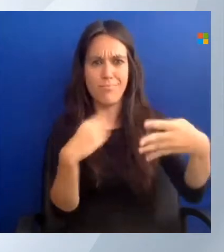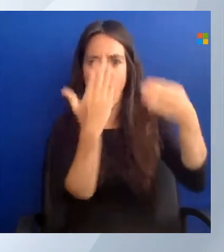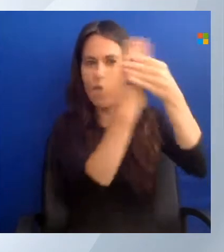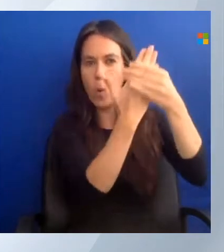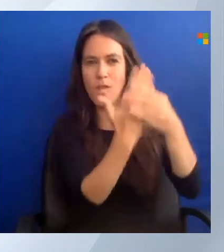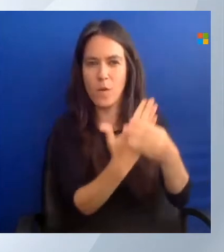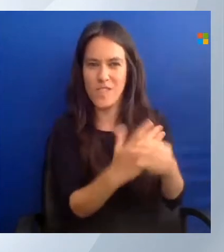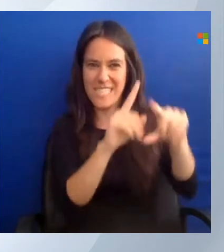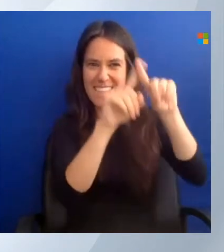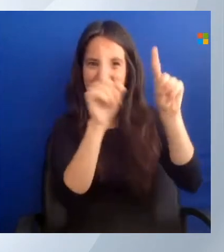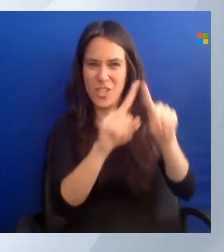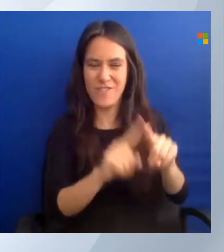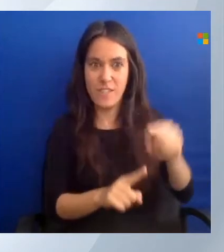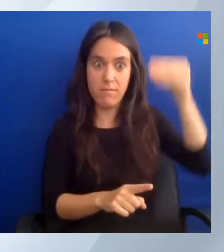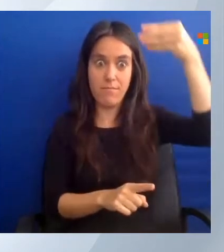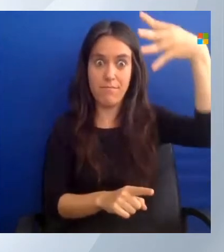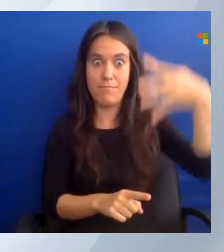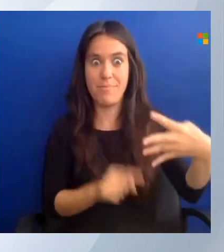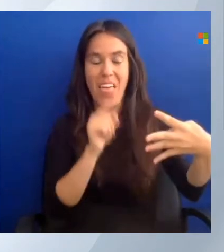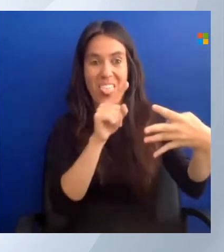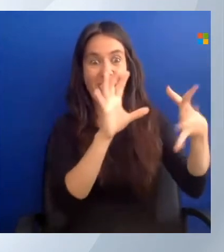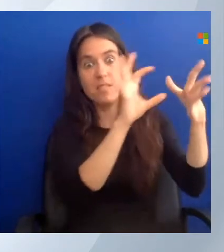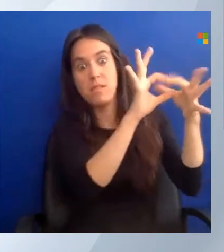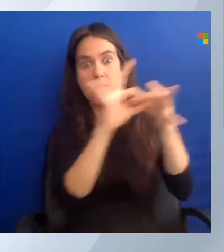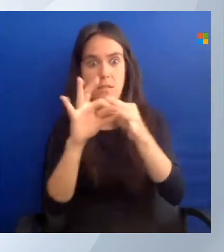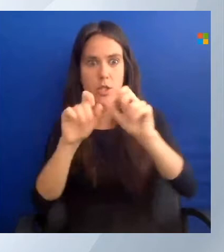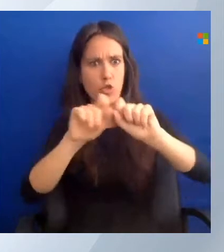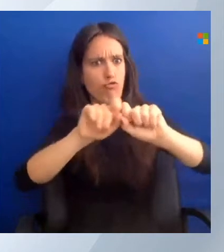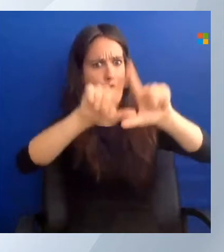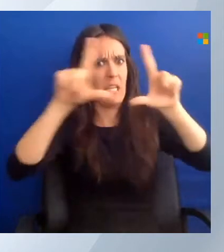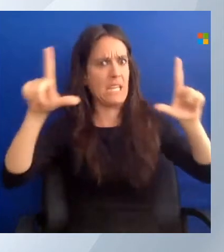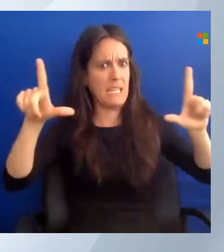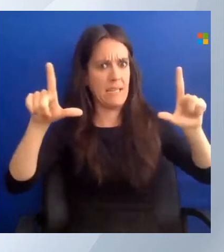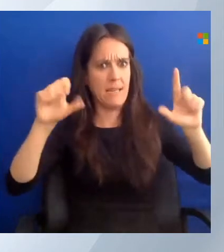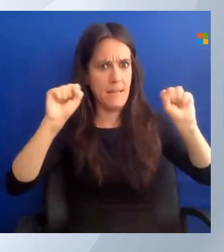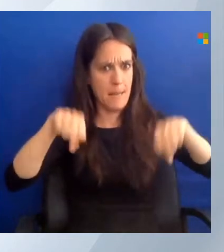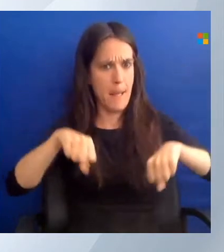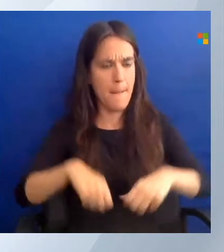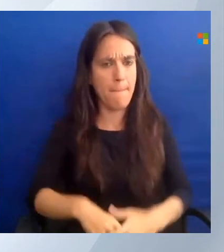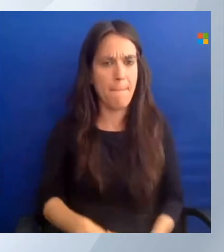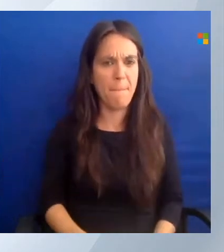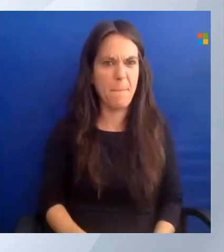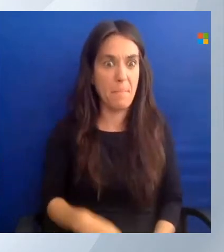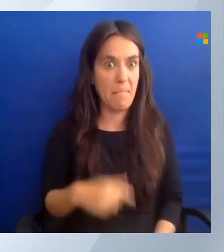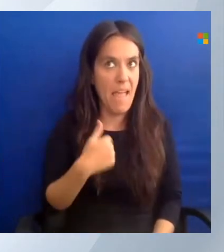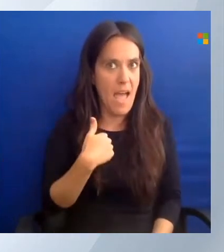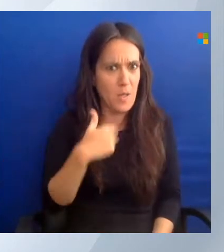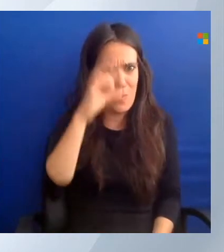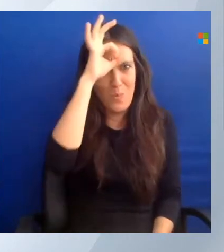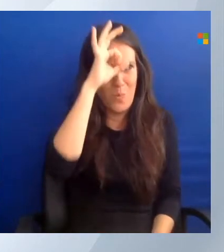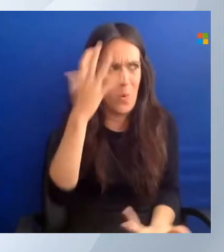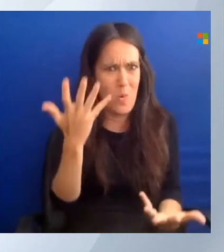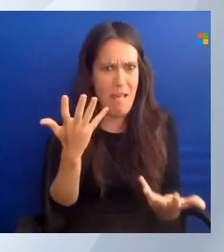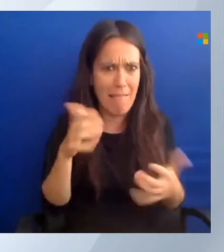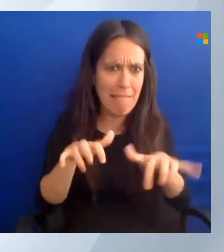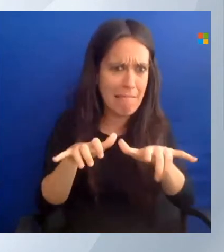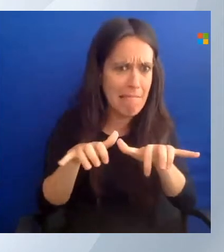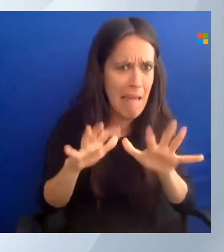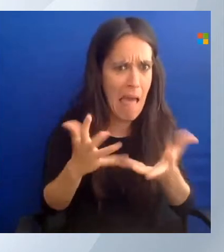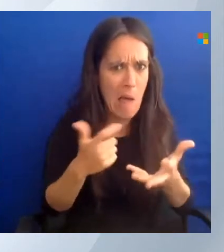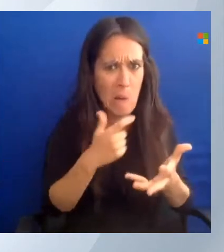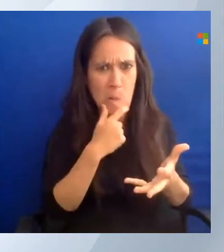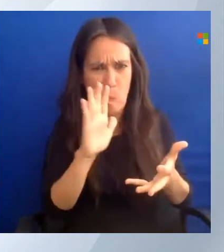I can drag this to the whole screen if I want. I have no idea how to make this thing go away. But